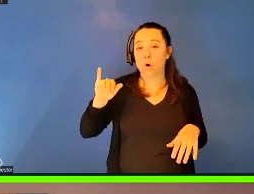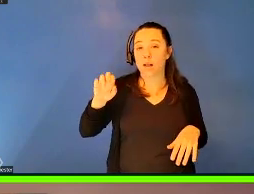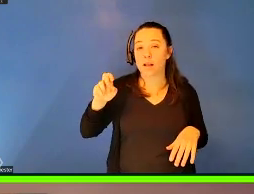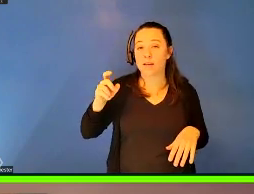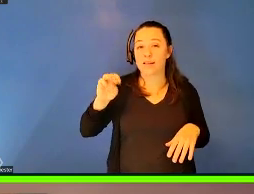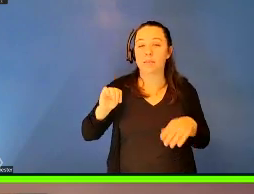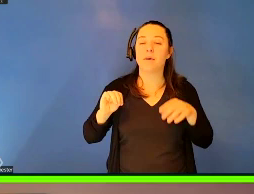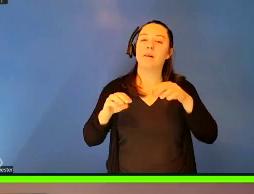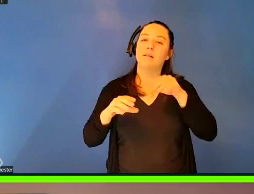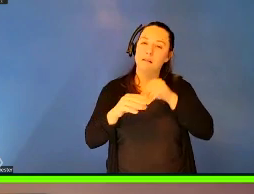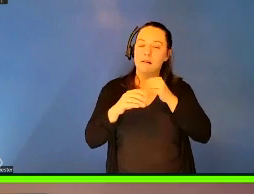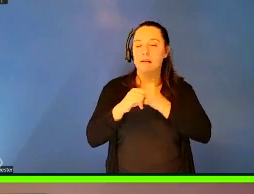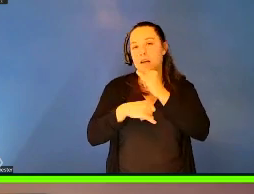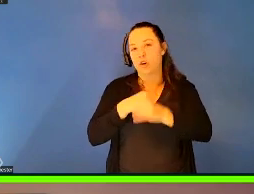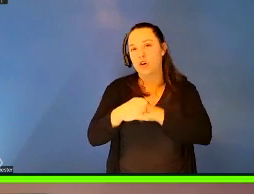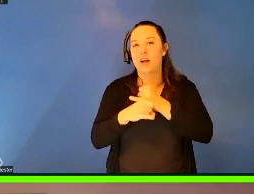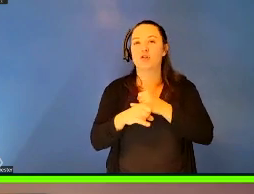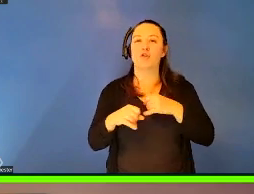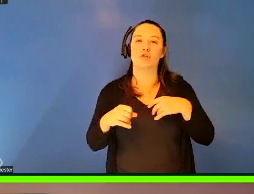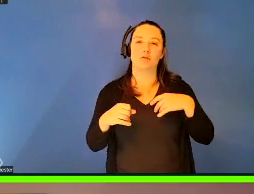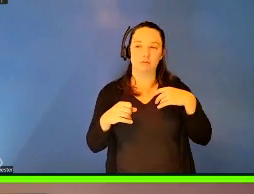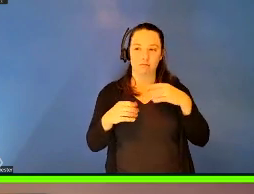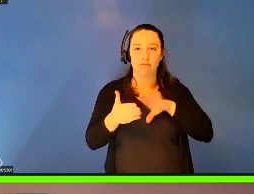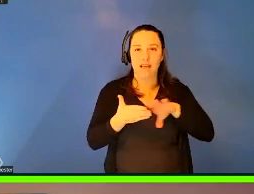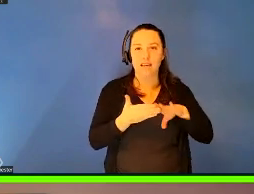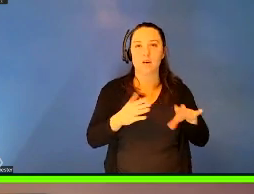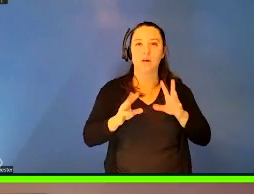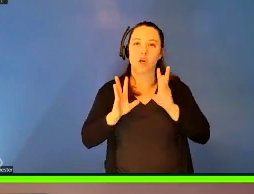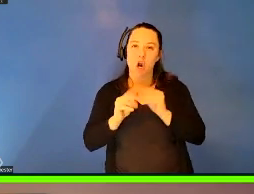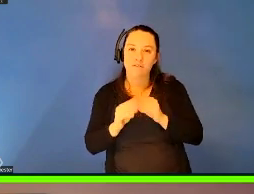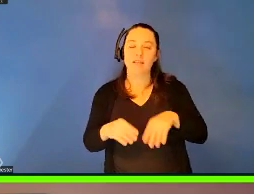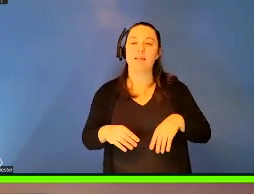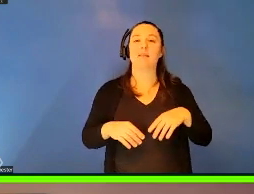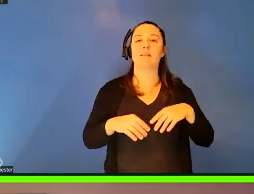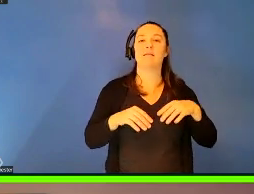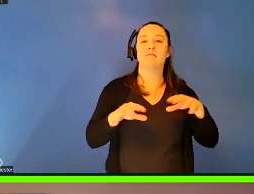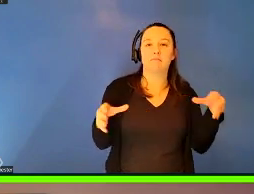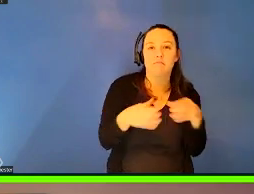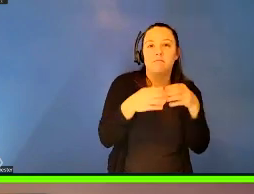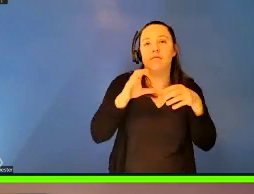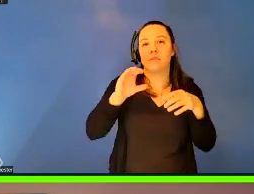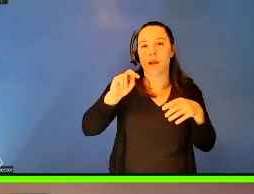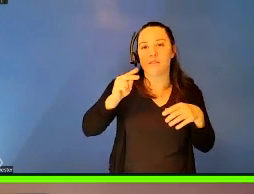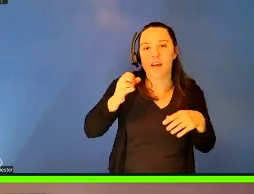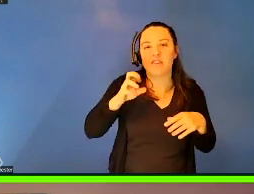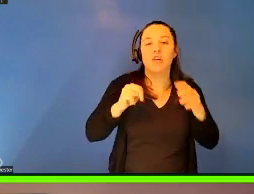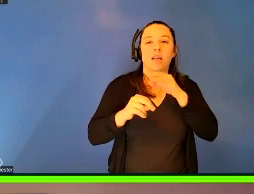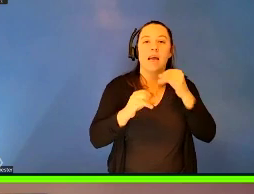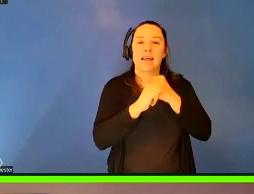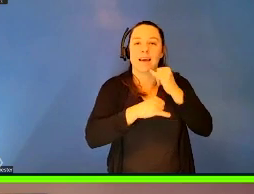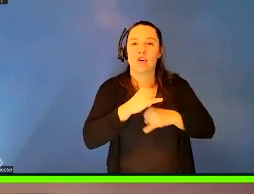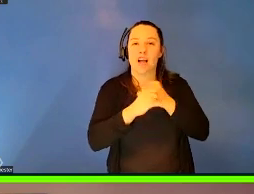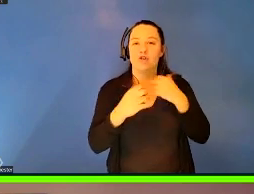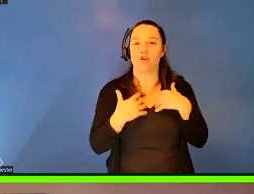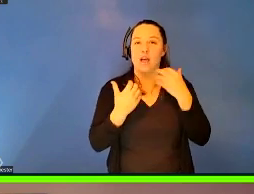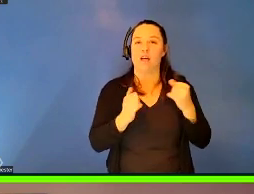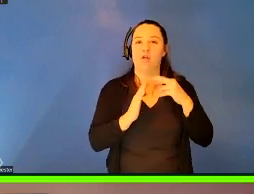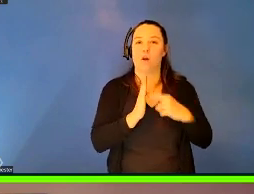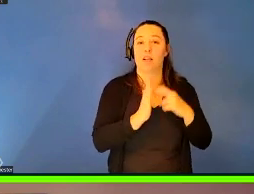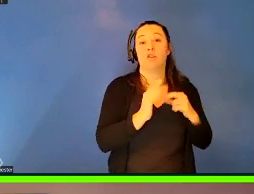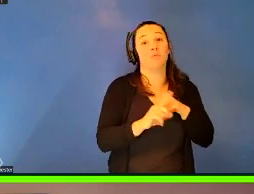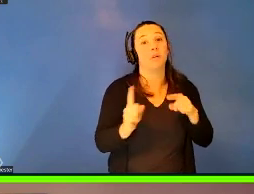sanitary conferences, convention, and the international health regulations. But this is a really great question, because